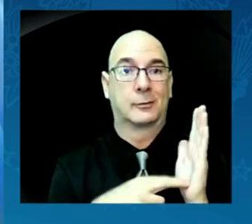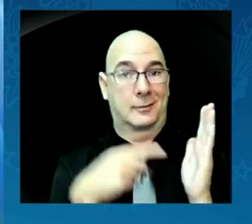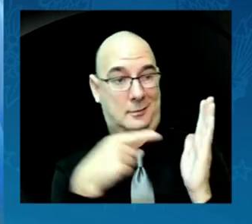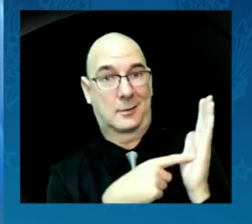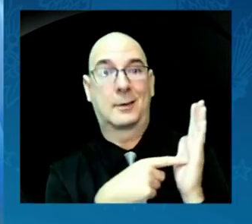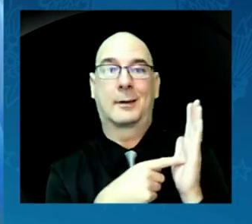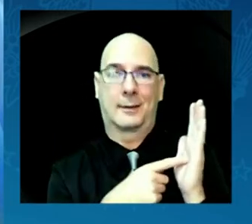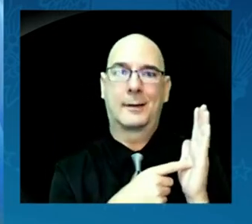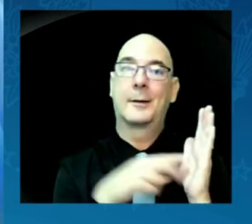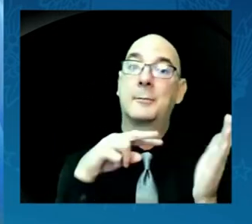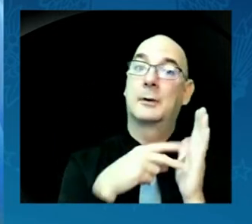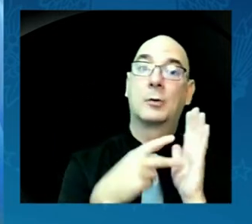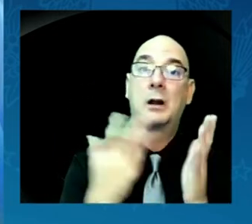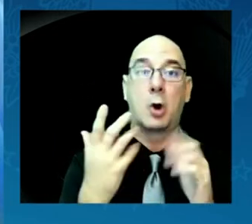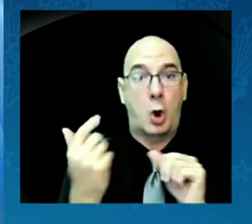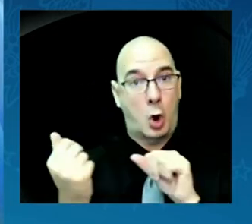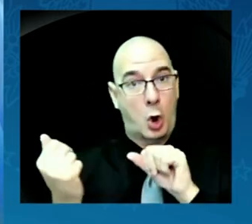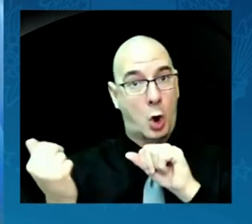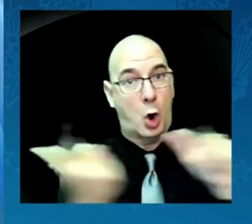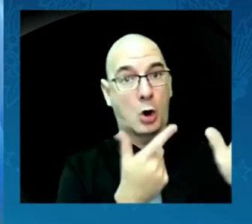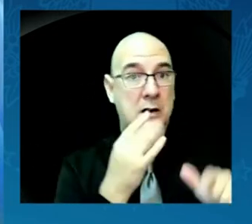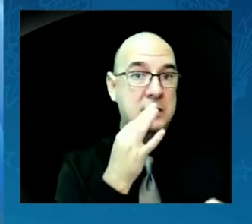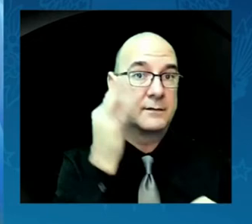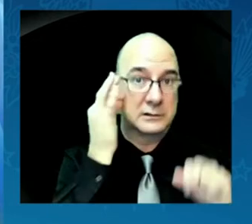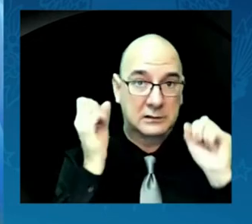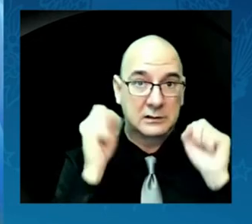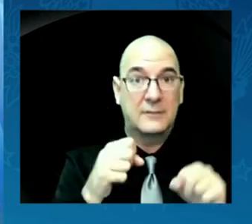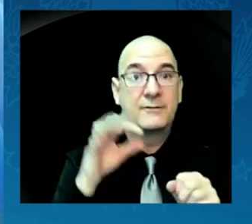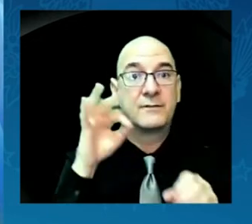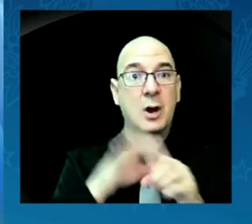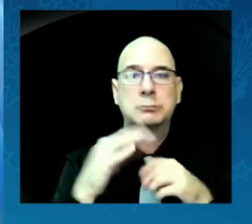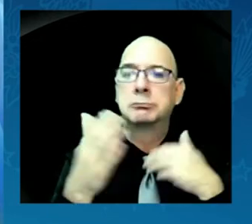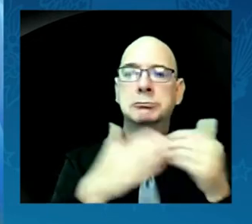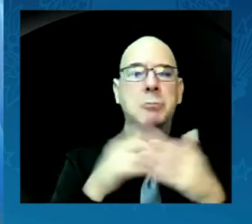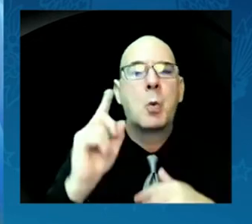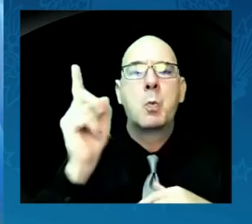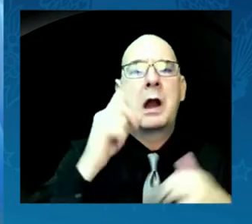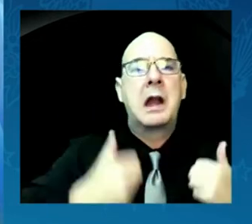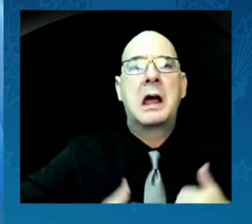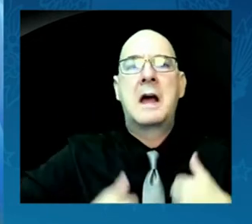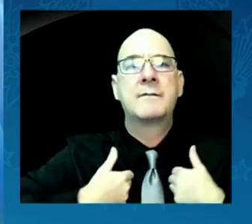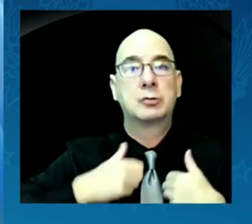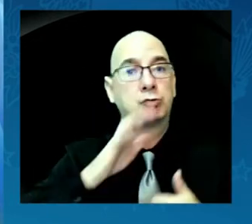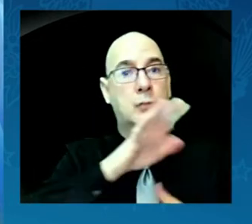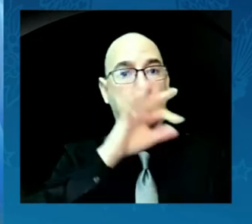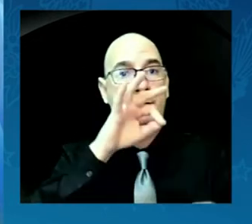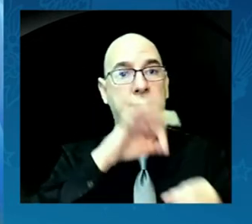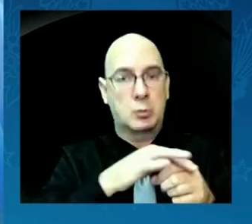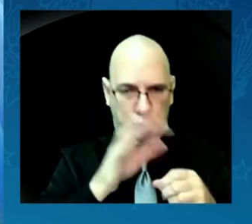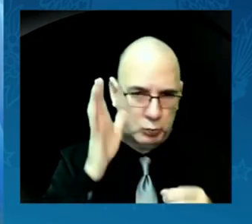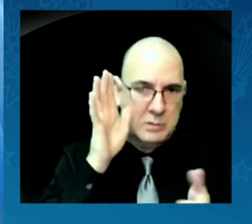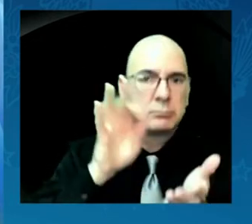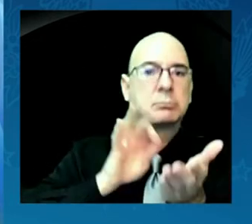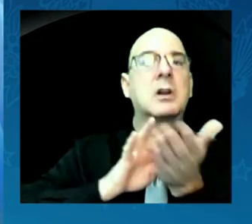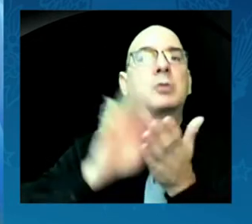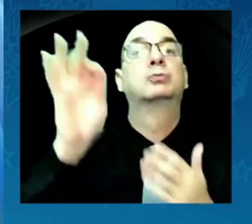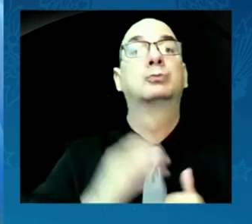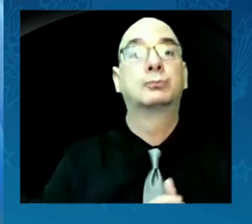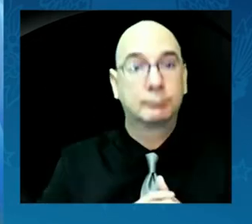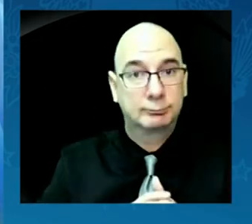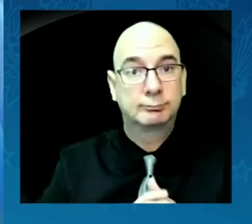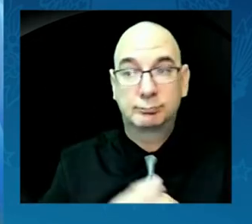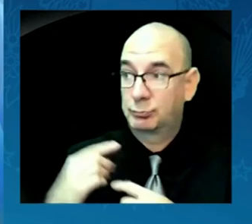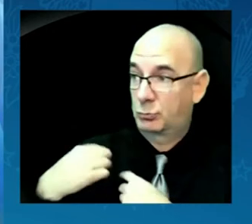and have their vote counted. Now, so far, nearly every Senate Republican